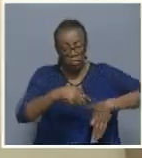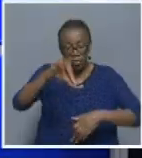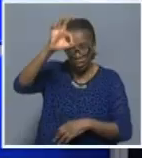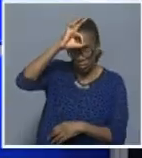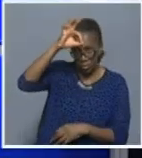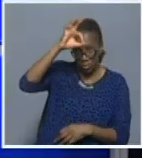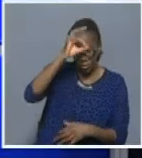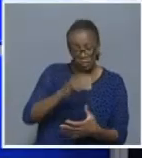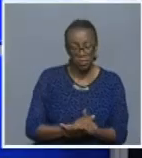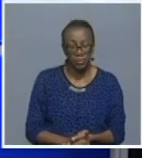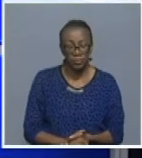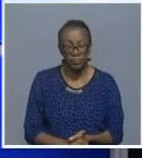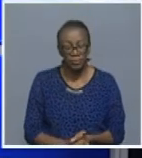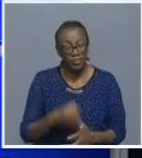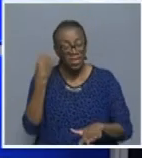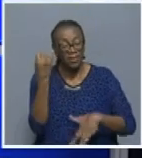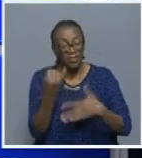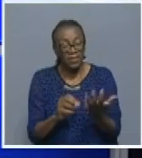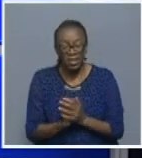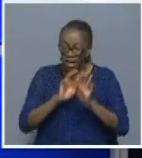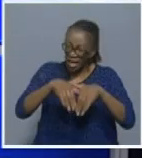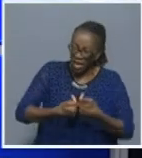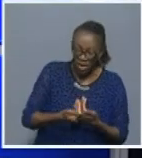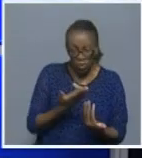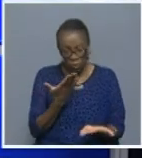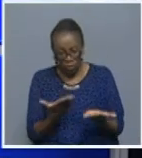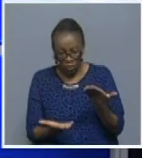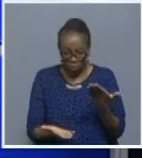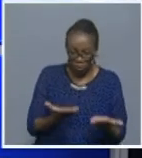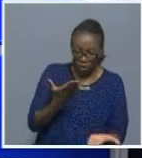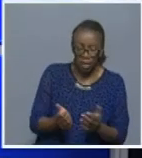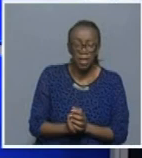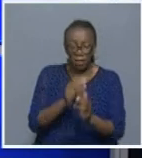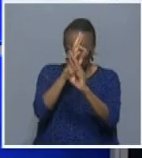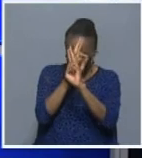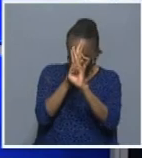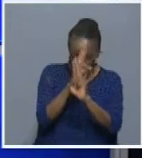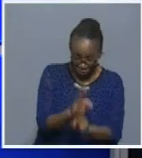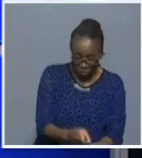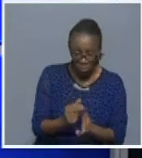Finally, how would you rate the compliance of bars and shabins at the town?